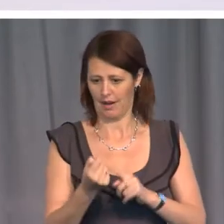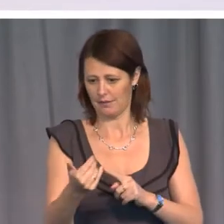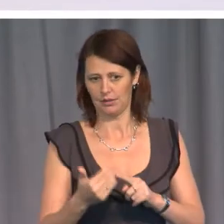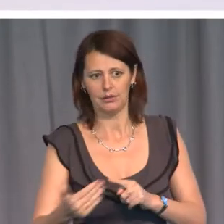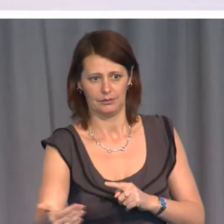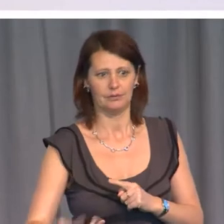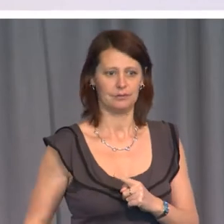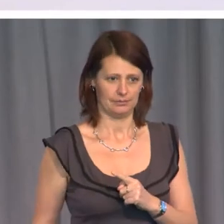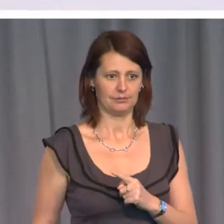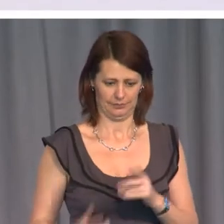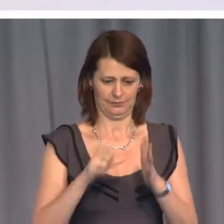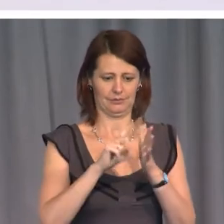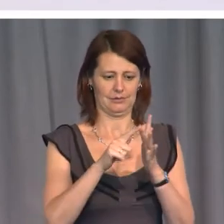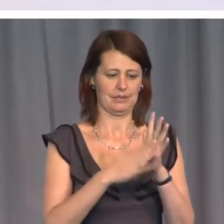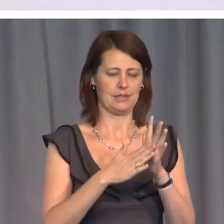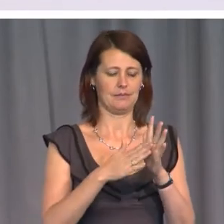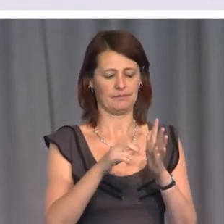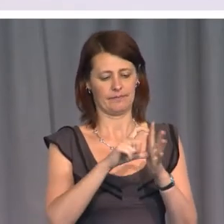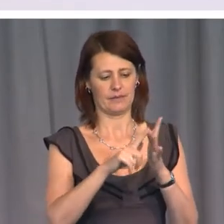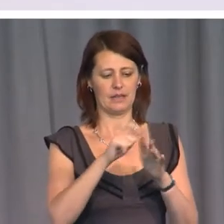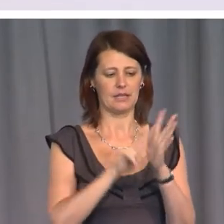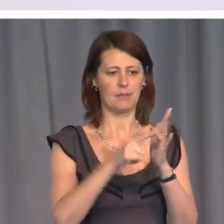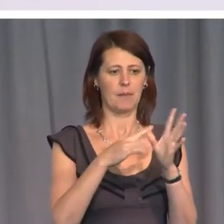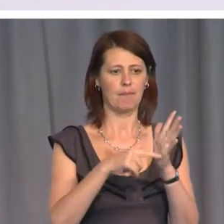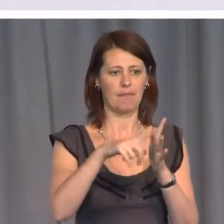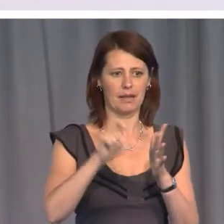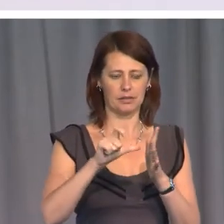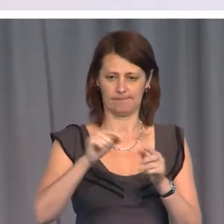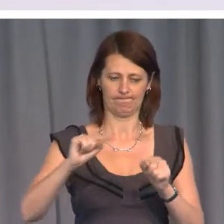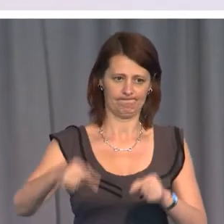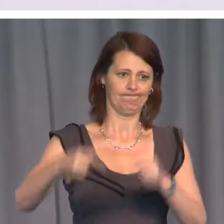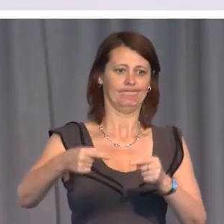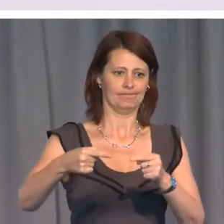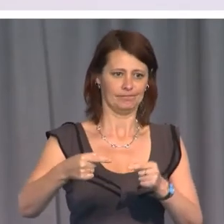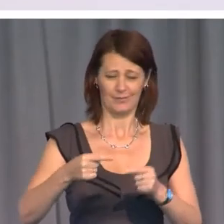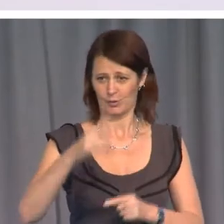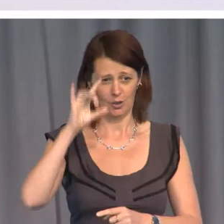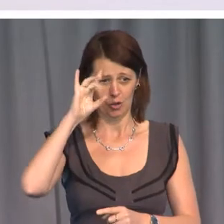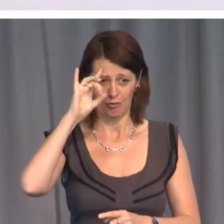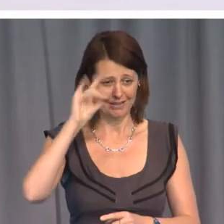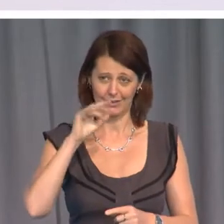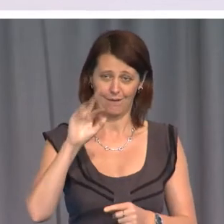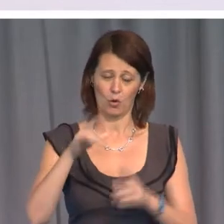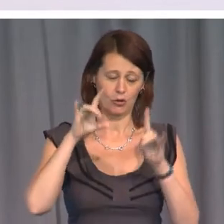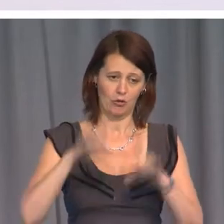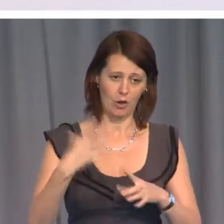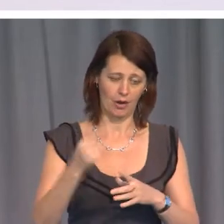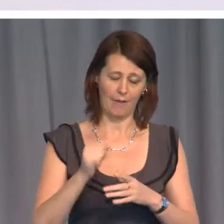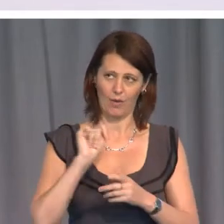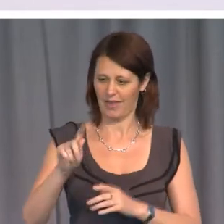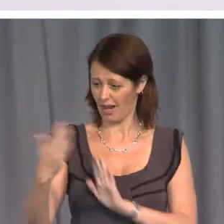is a diplomatic standoff that is crazy for Australia to have with its closest neighbour